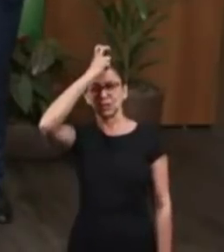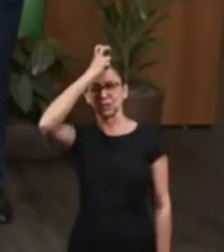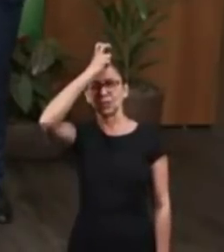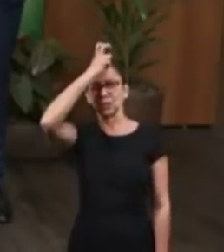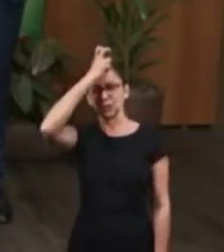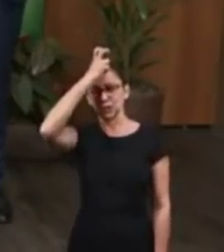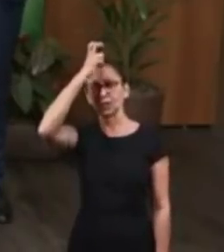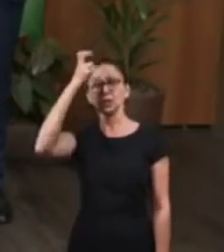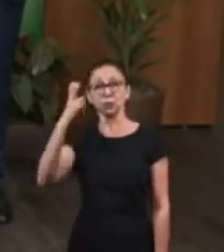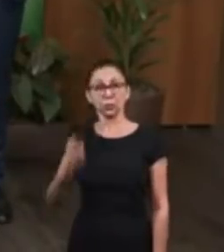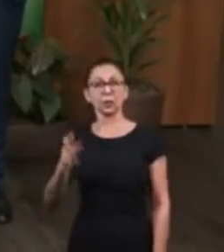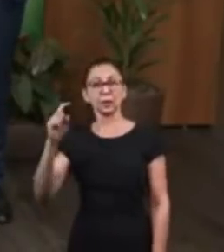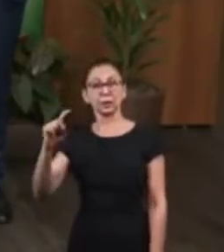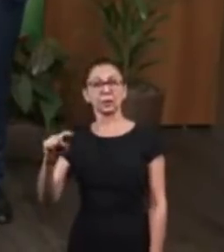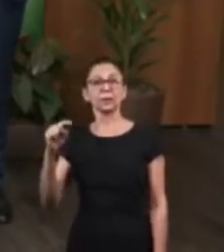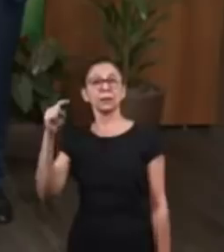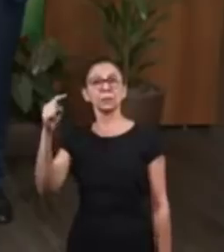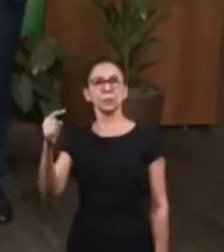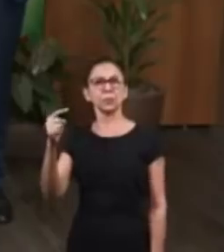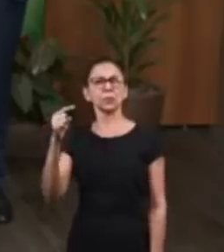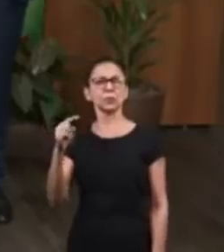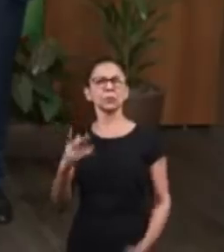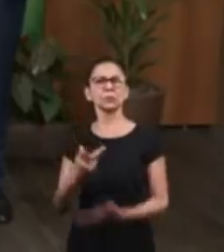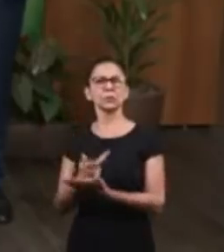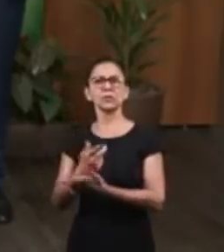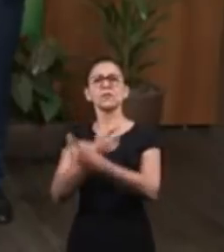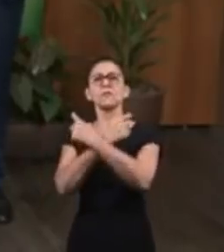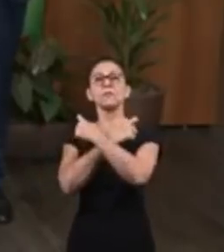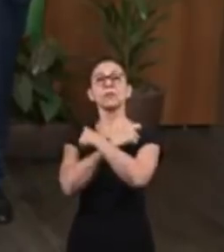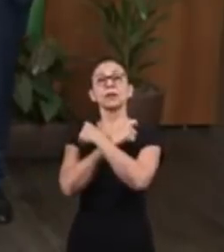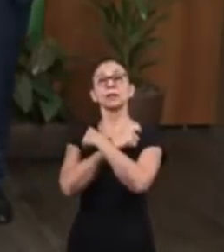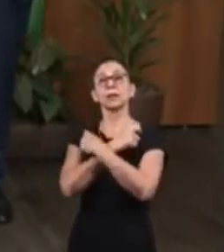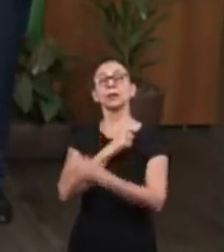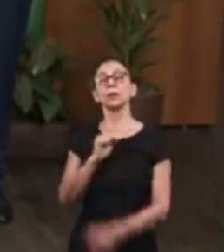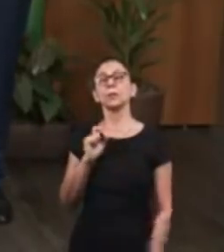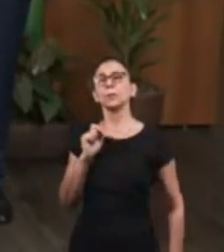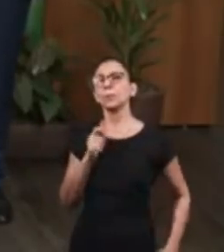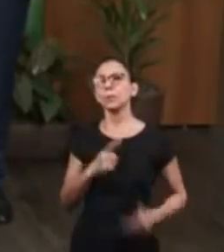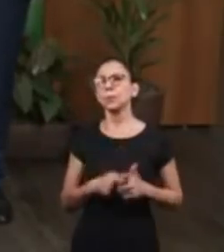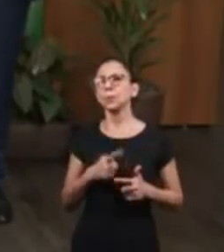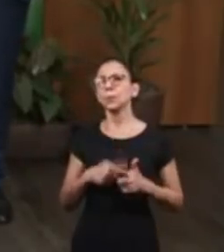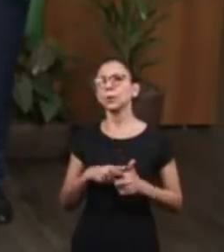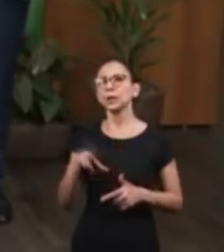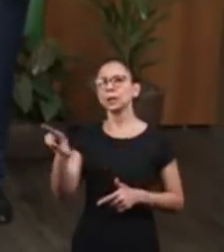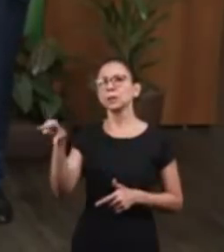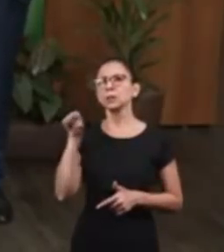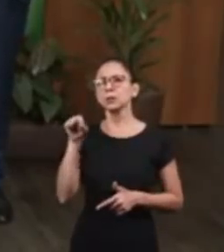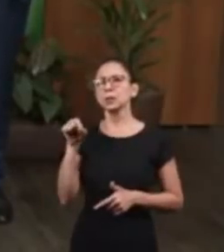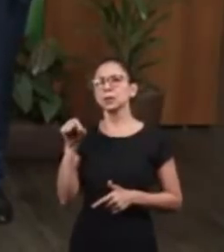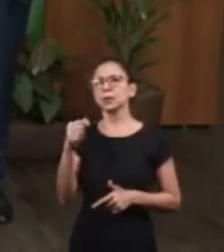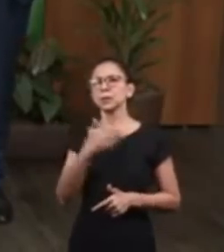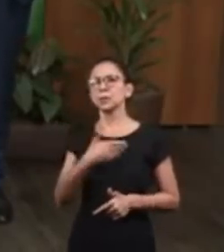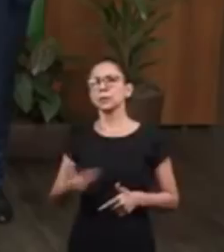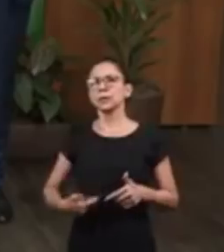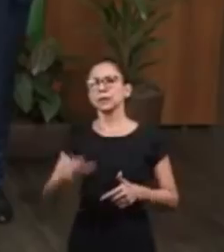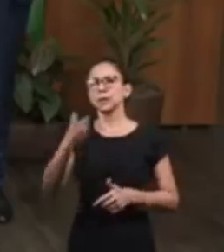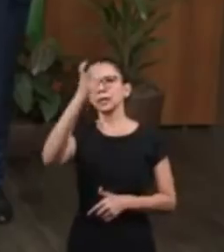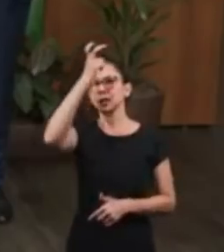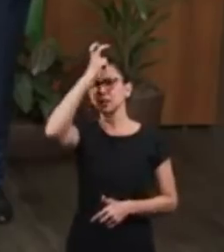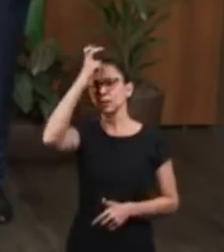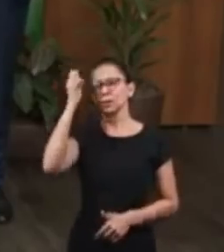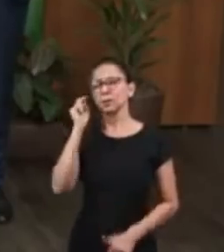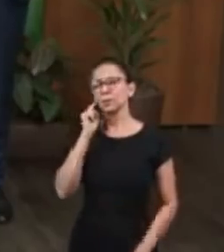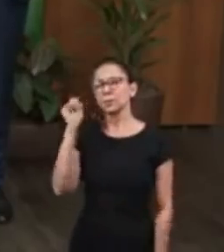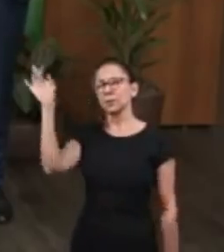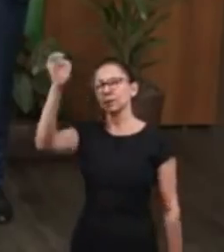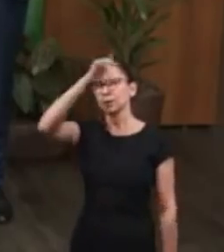was put as the governor of Egypt, Pharaoh did that because he saw that the Holy Spirit of God was